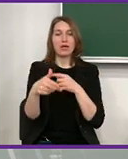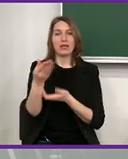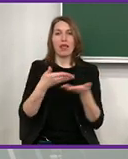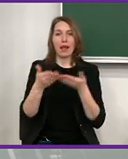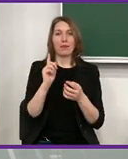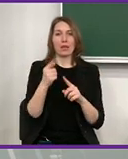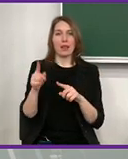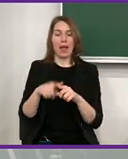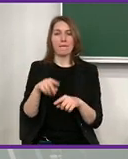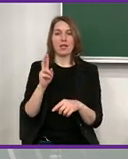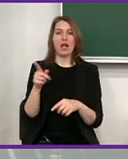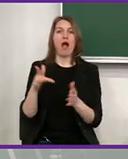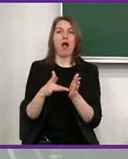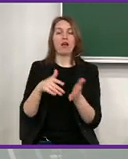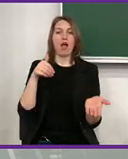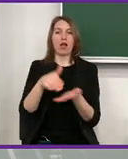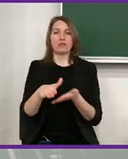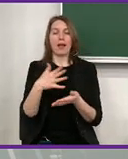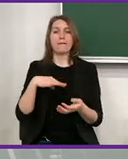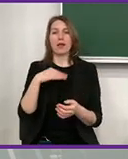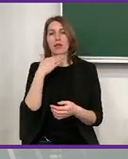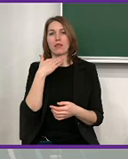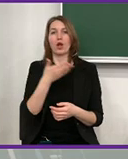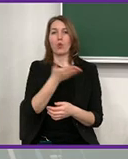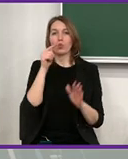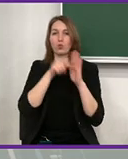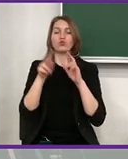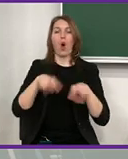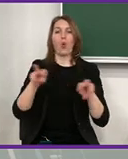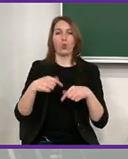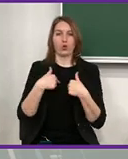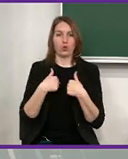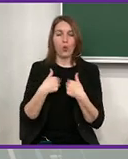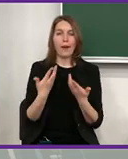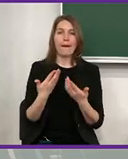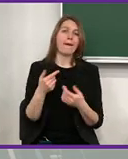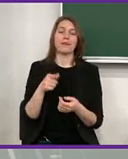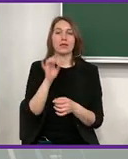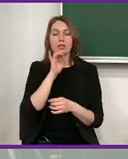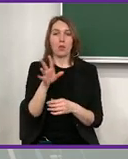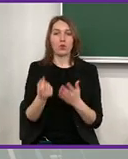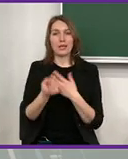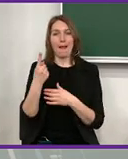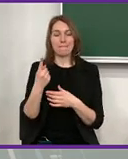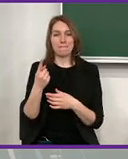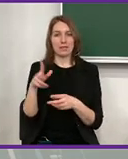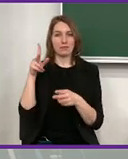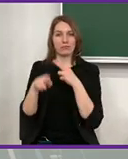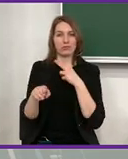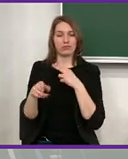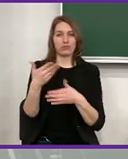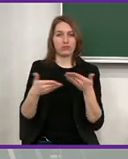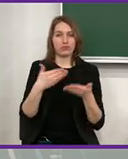procurement law is binding for us. And we cannot stop cooperation with somebody